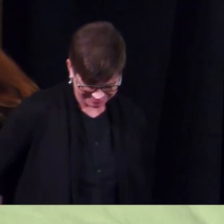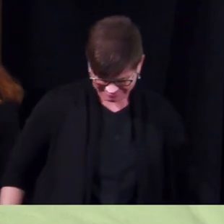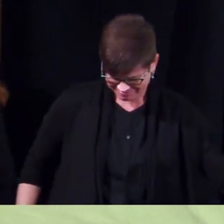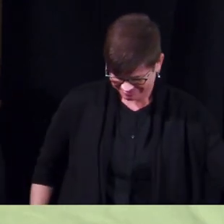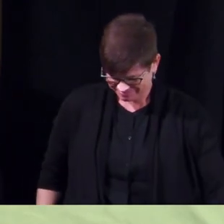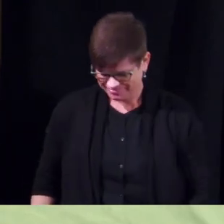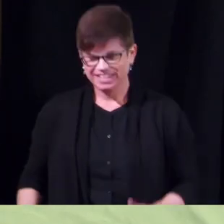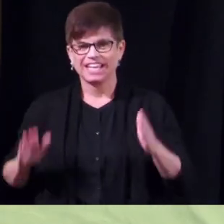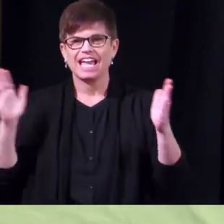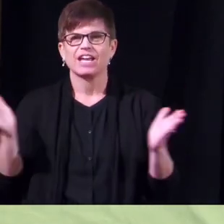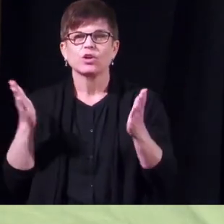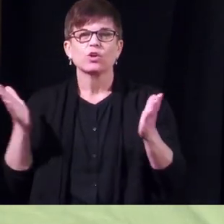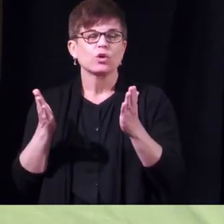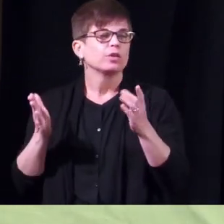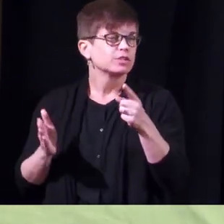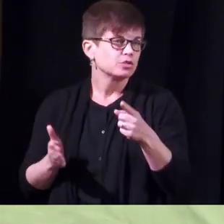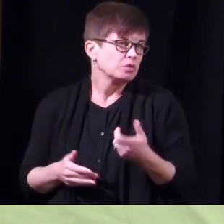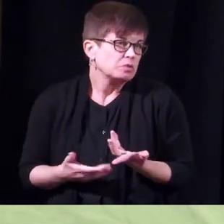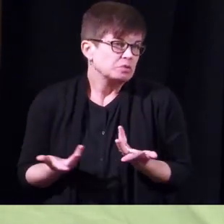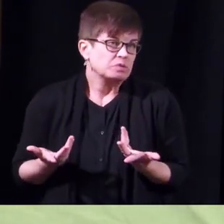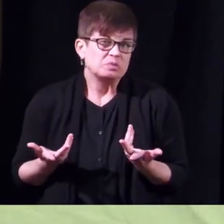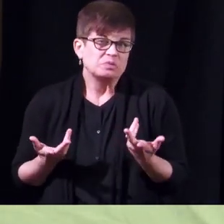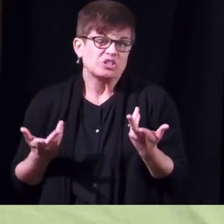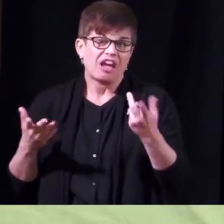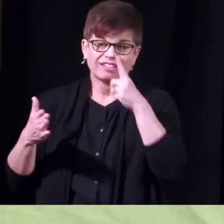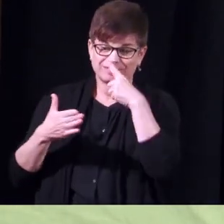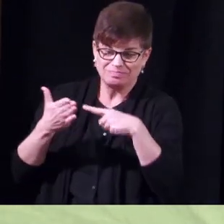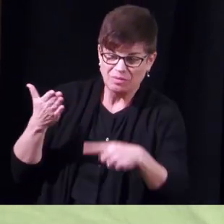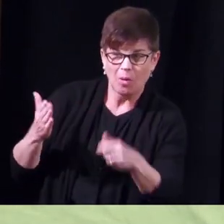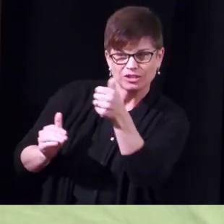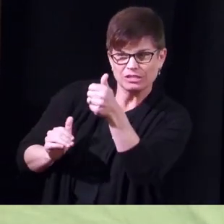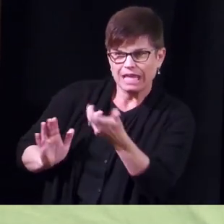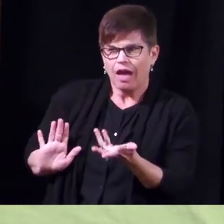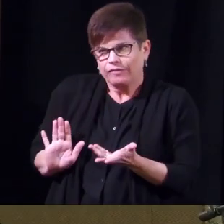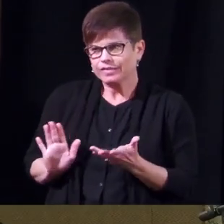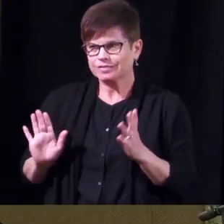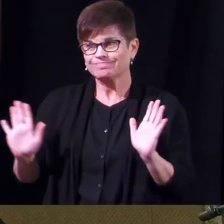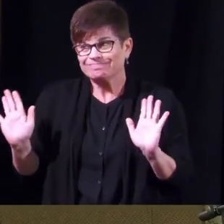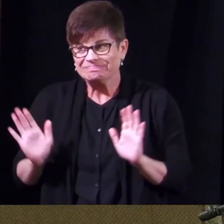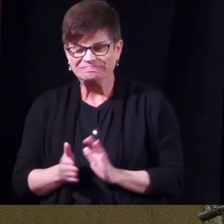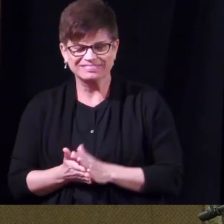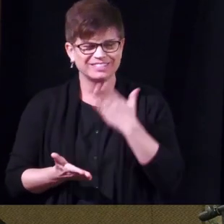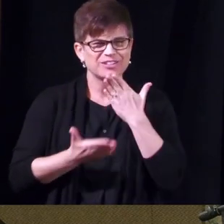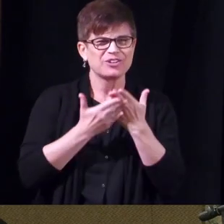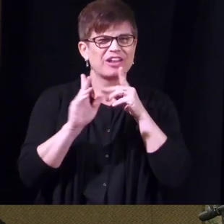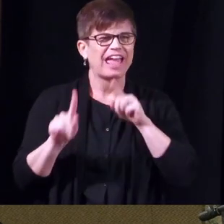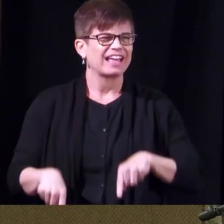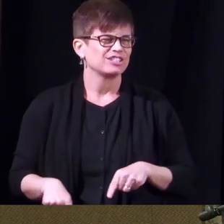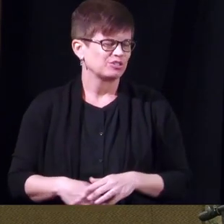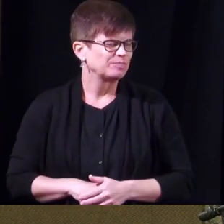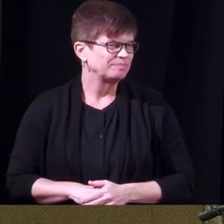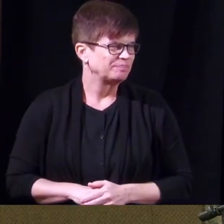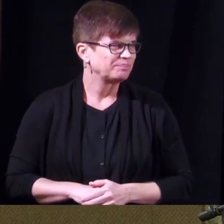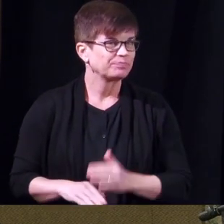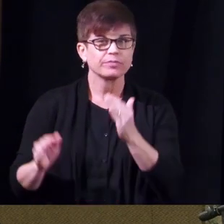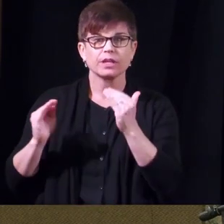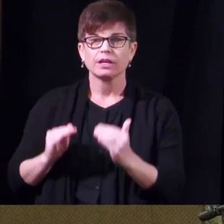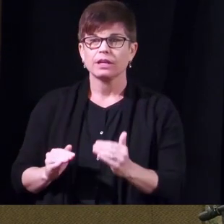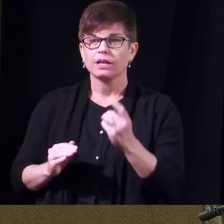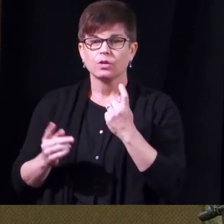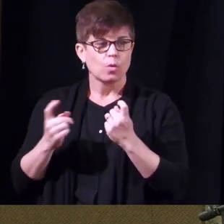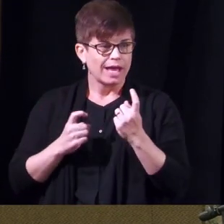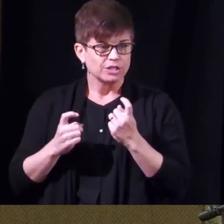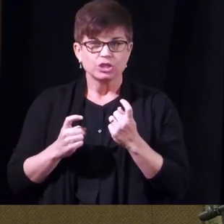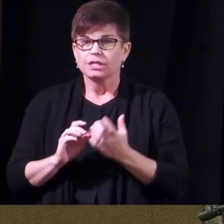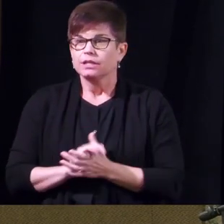encourage you to just explore there you go good answer all right next question